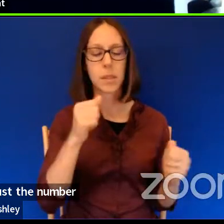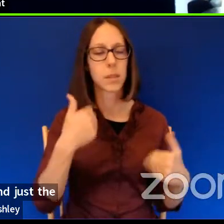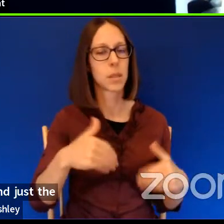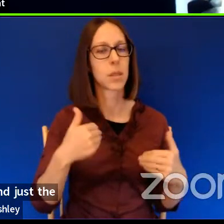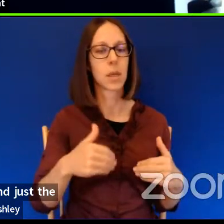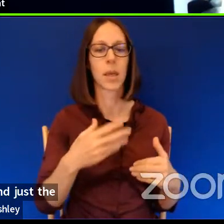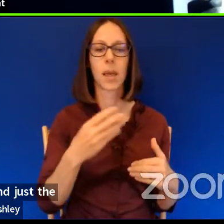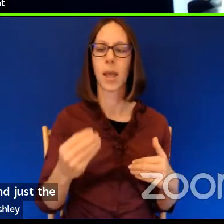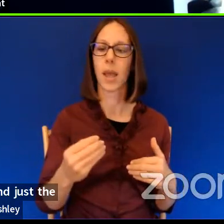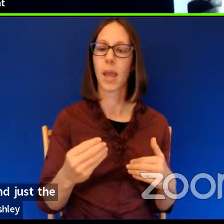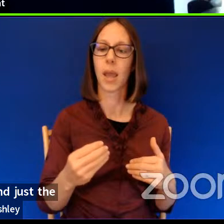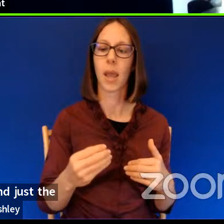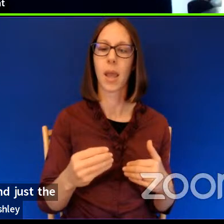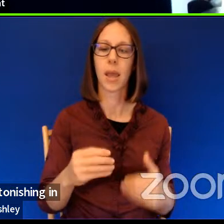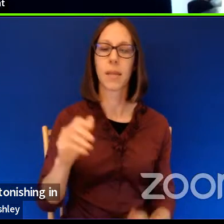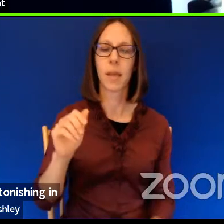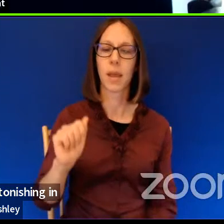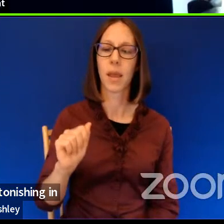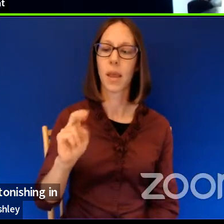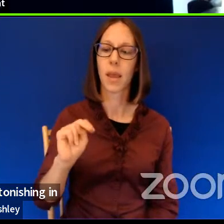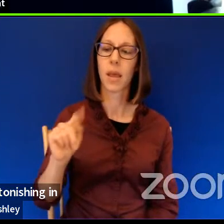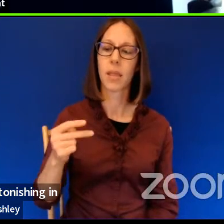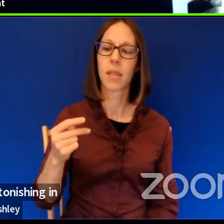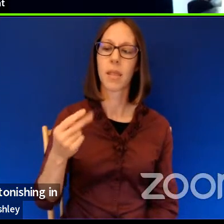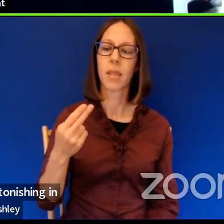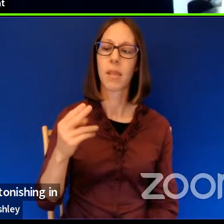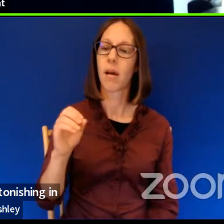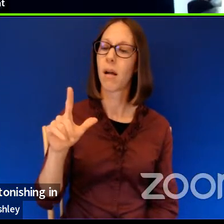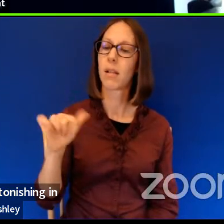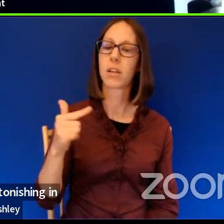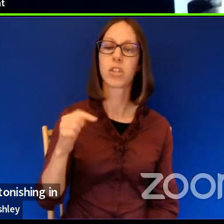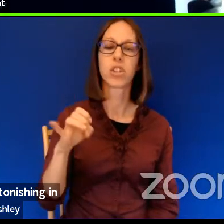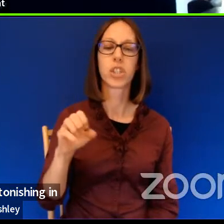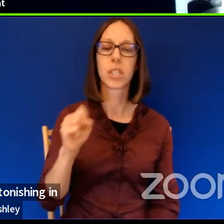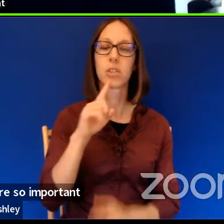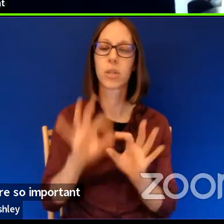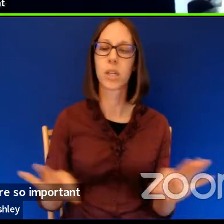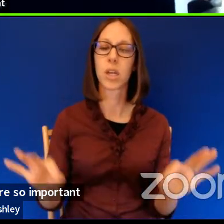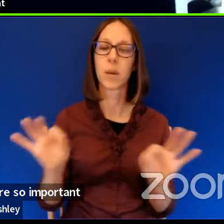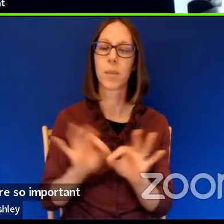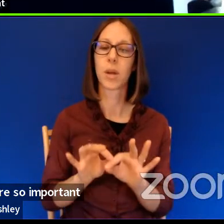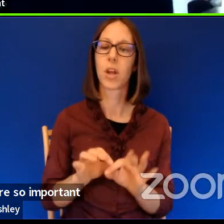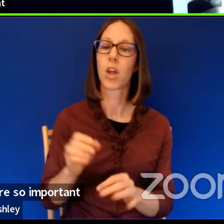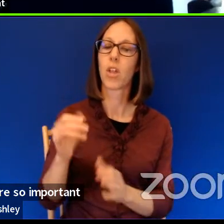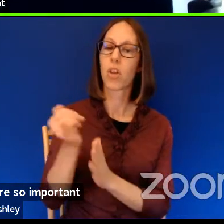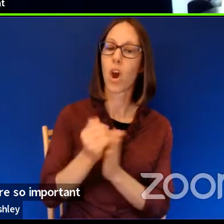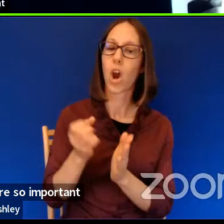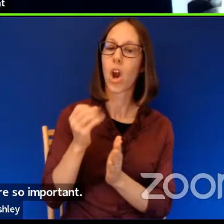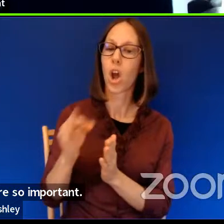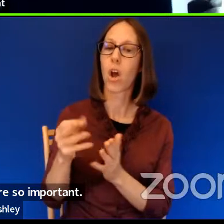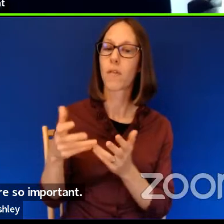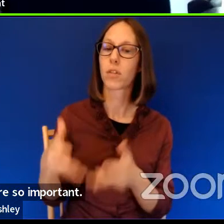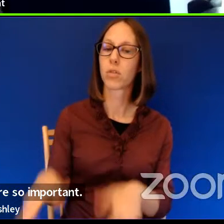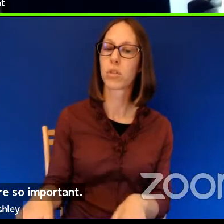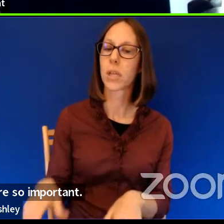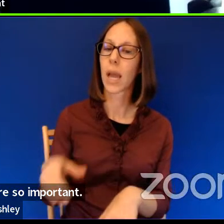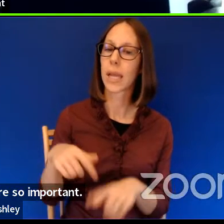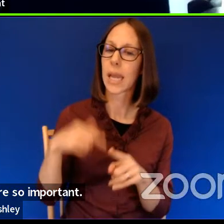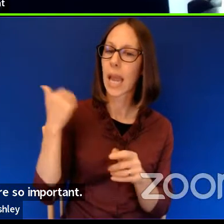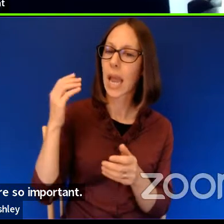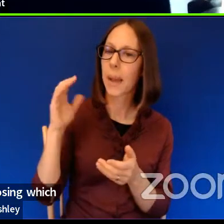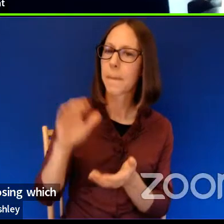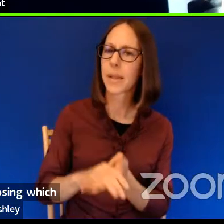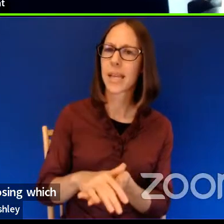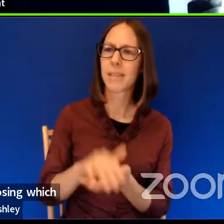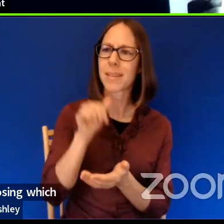know, the anthologies are so important. Really, I love what you said in The Art of Losing, which was you couldn't believe that there wasn't this book already on the